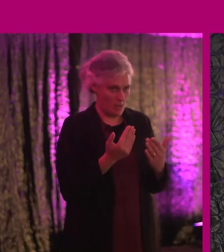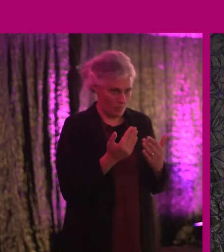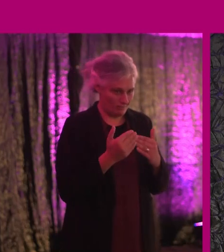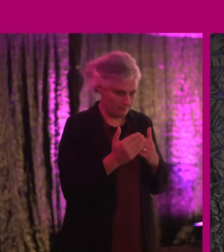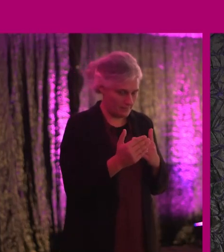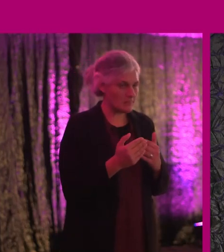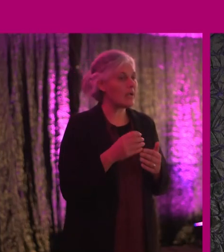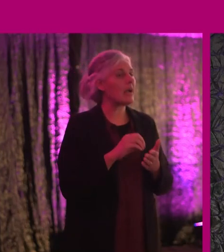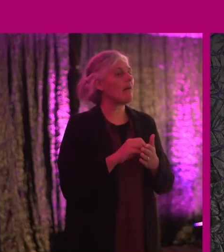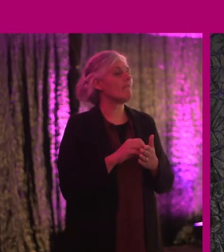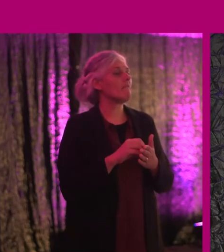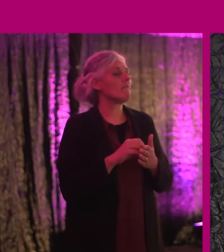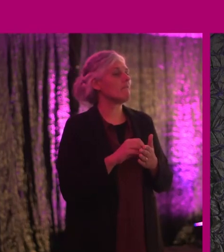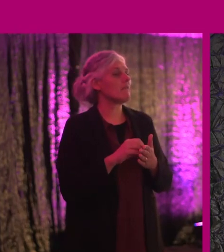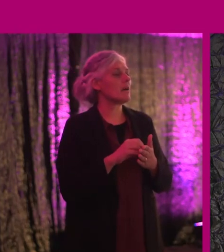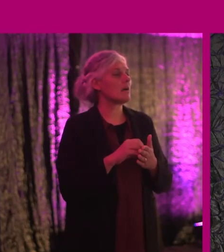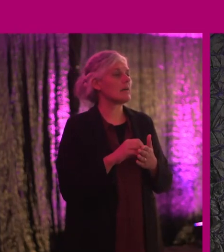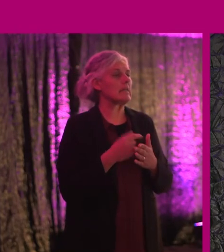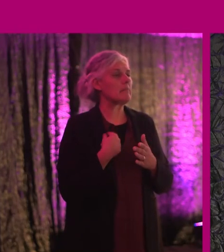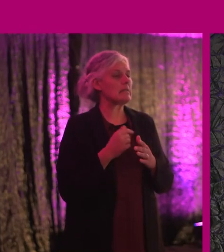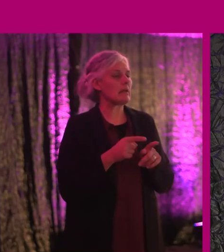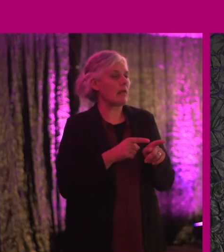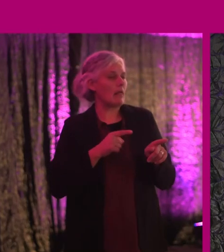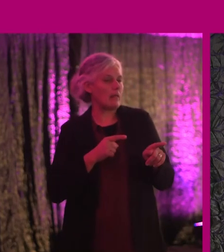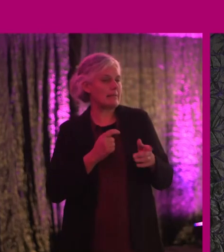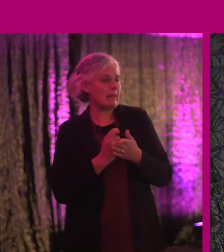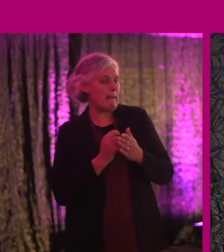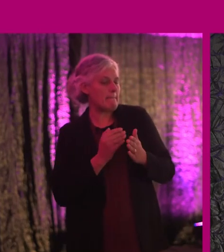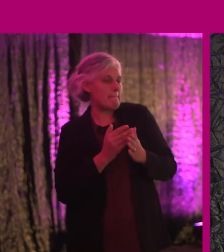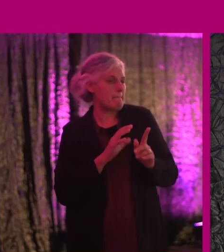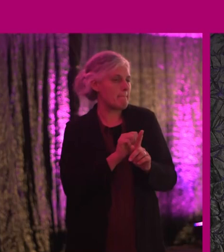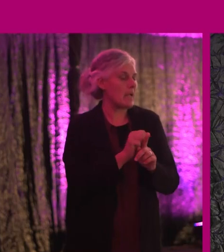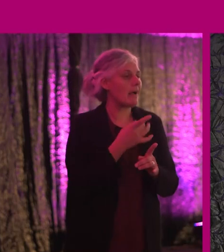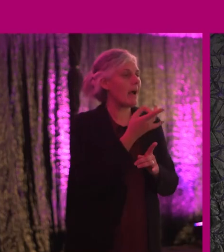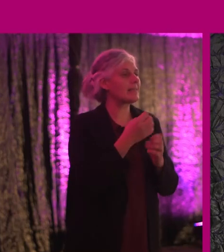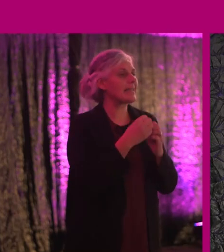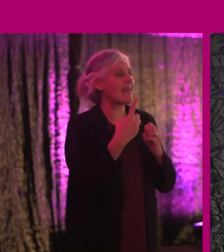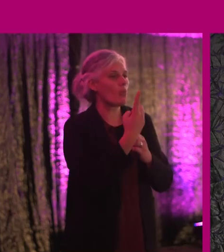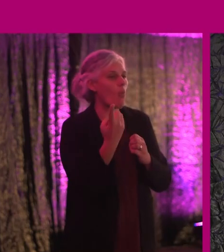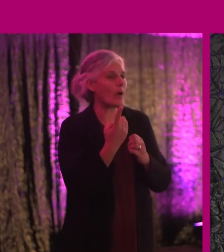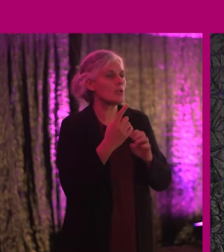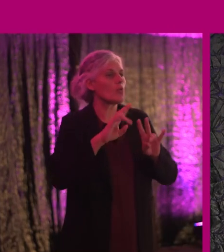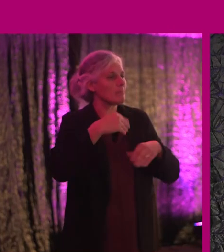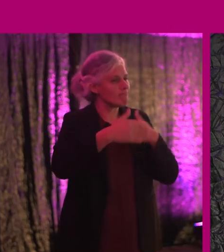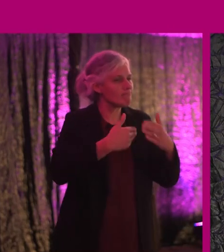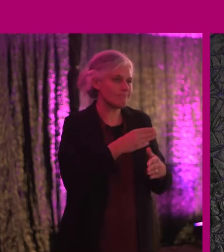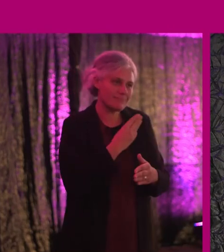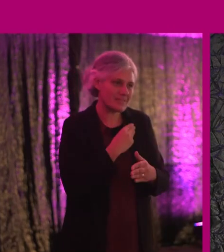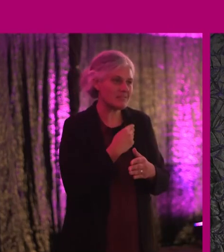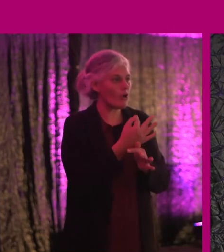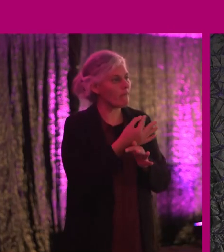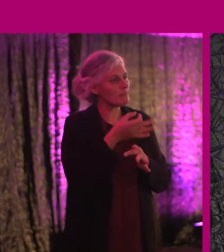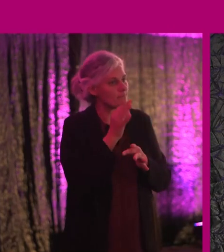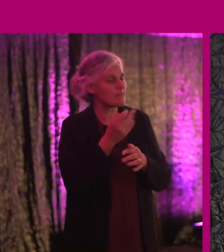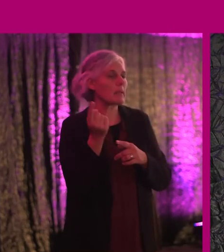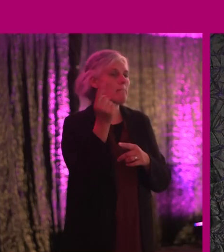we have a little bit, we've lost a little bit of time. So I am going to ask everybody to be as prompt as possible in coffee